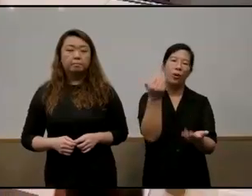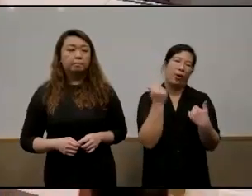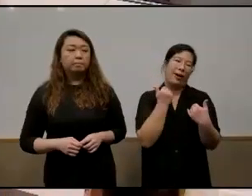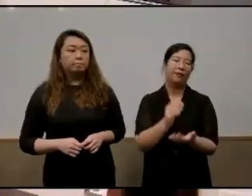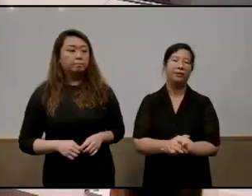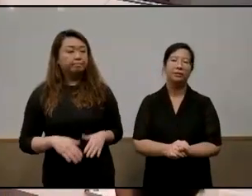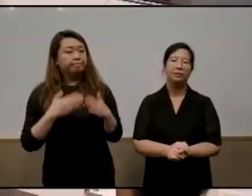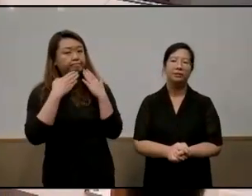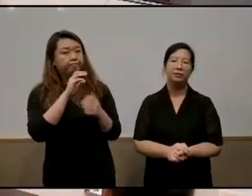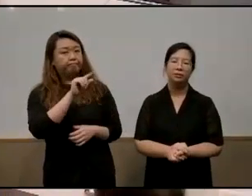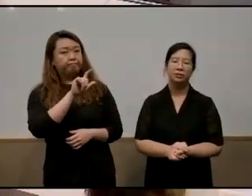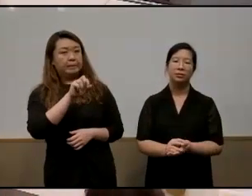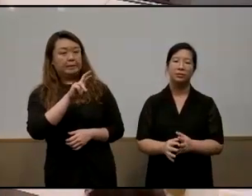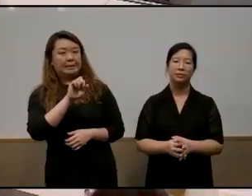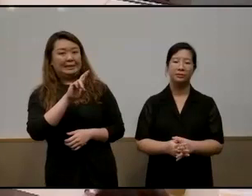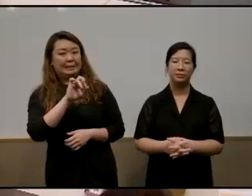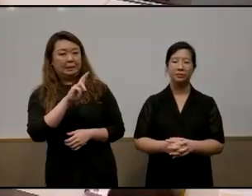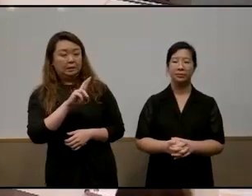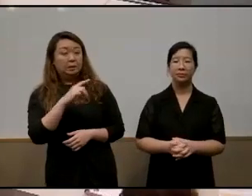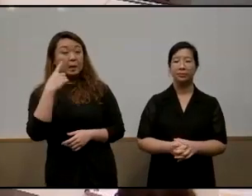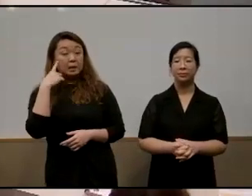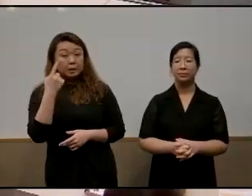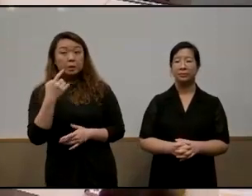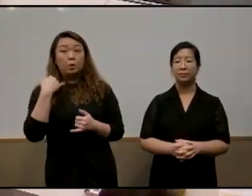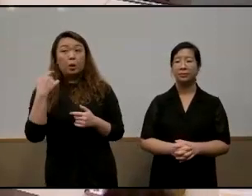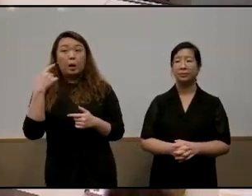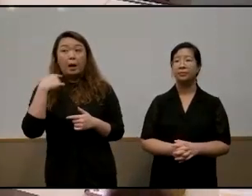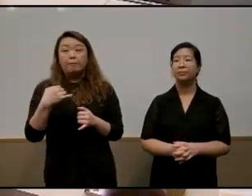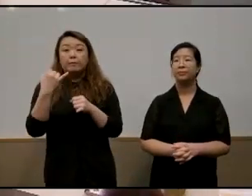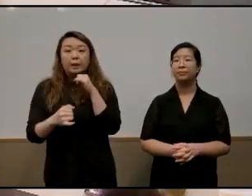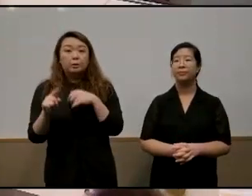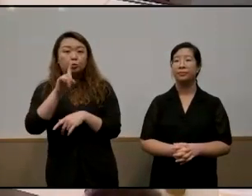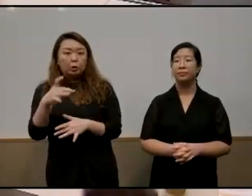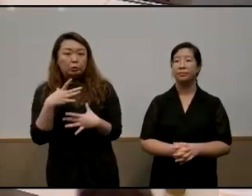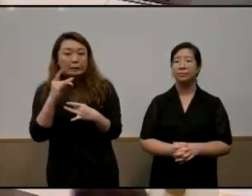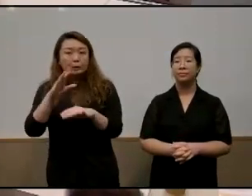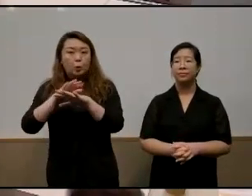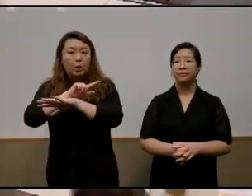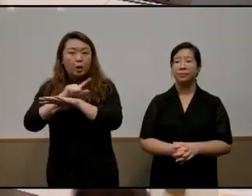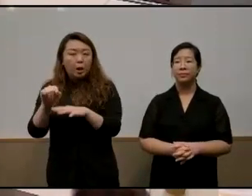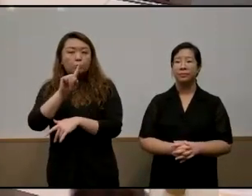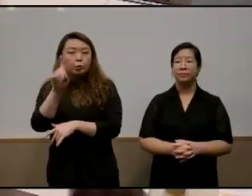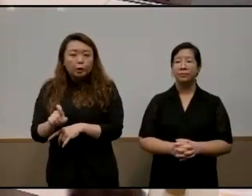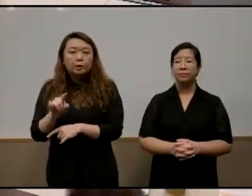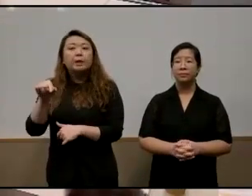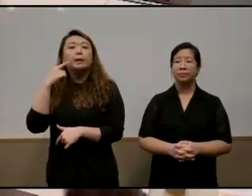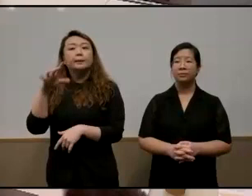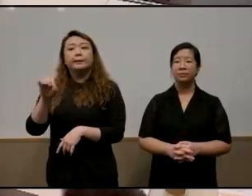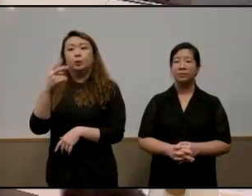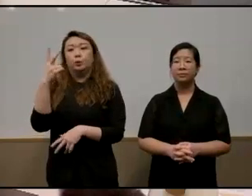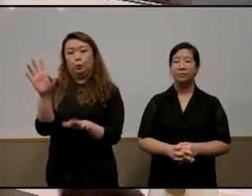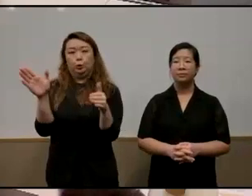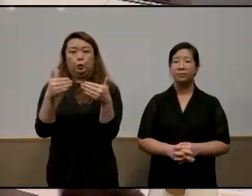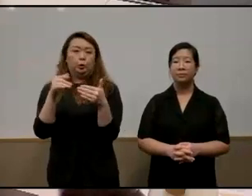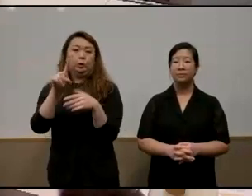alistair okay i think we have one last very interesting question online and i think we will take two closing